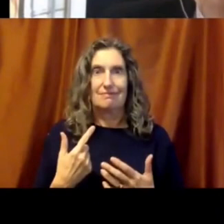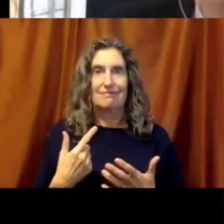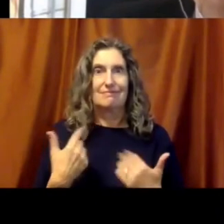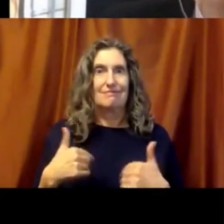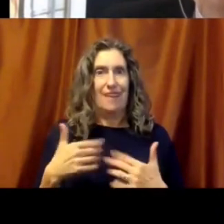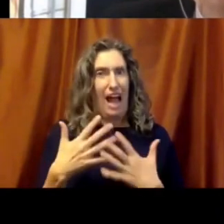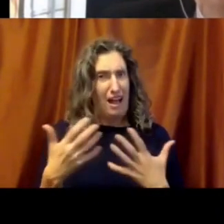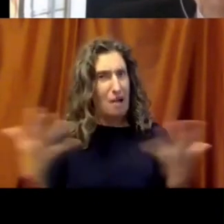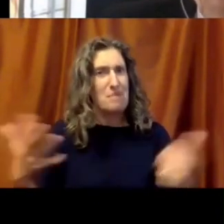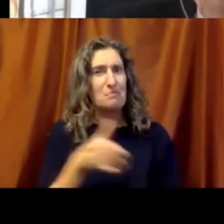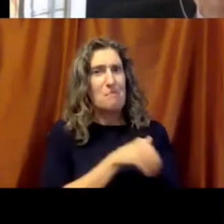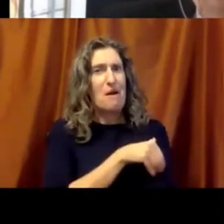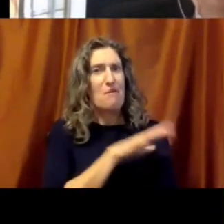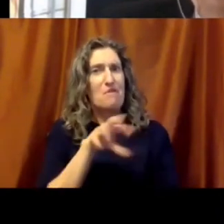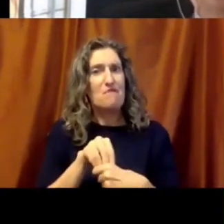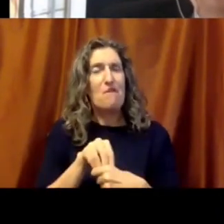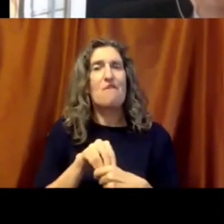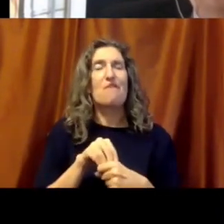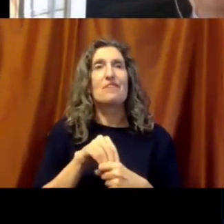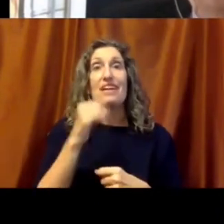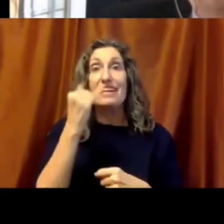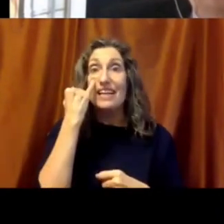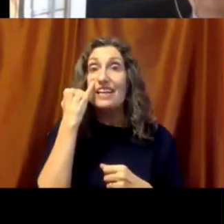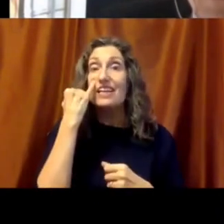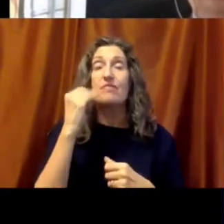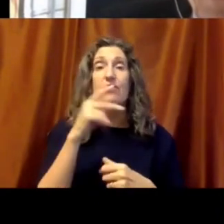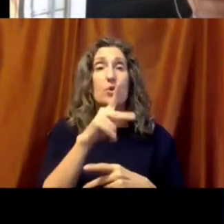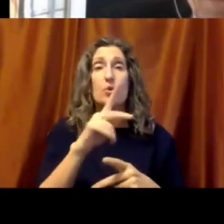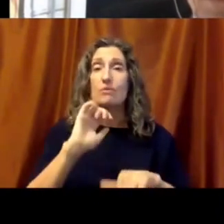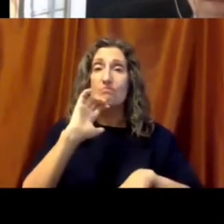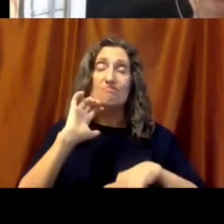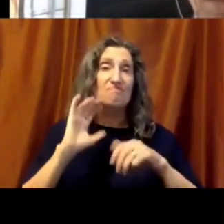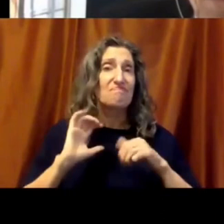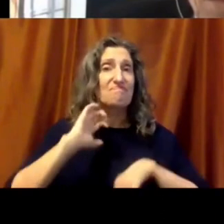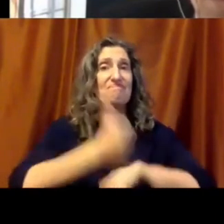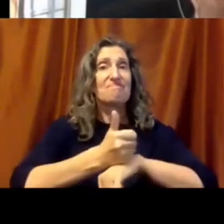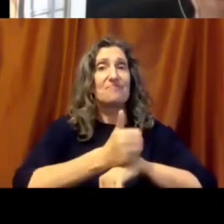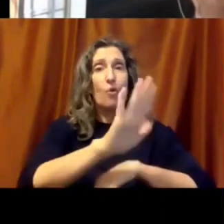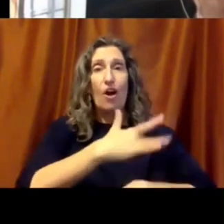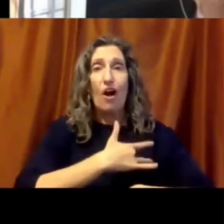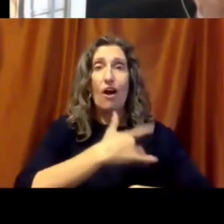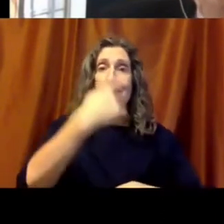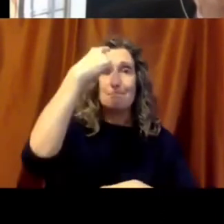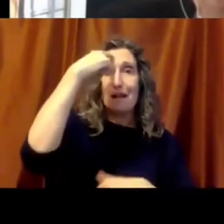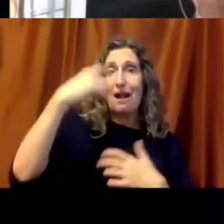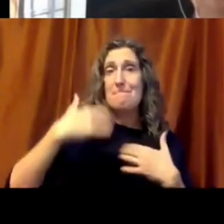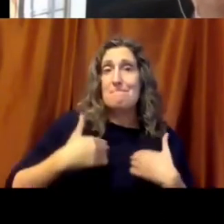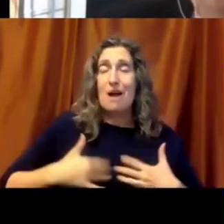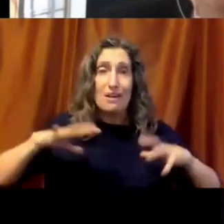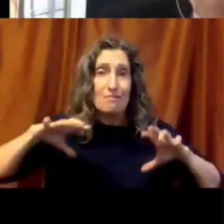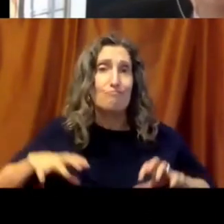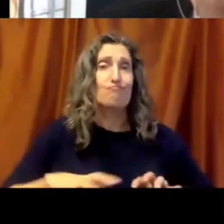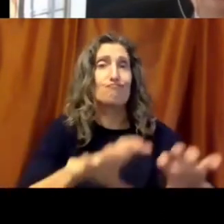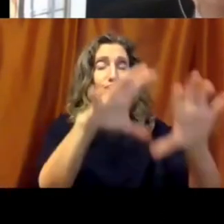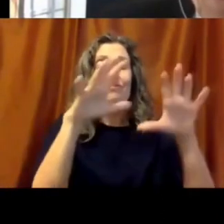when we put our hearts and our minds and our bodies to the task and move